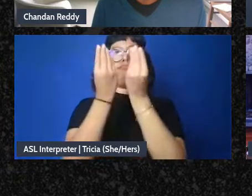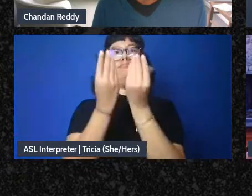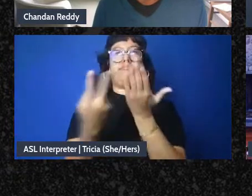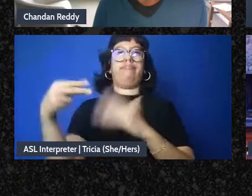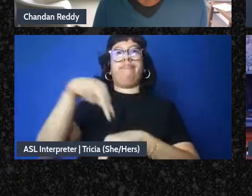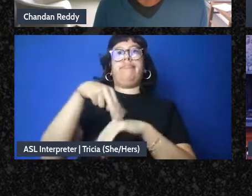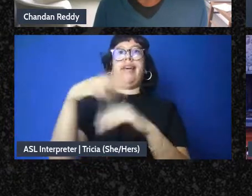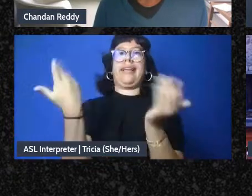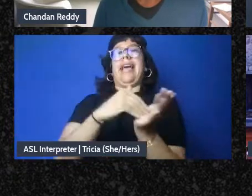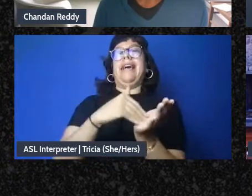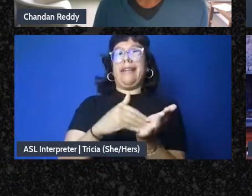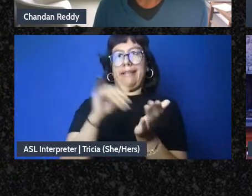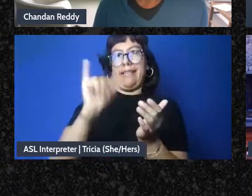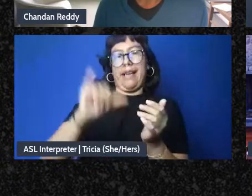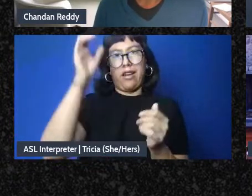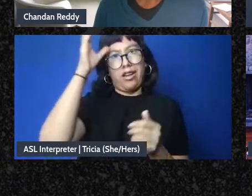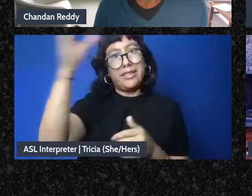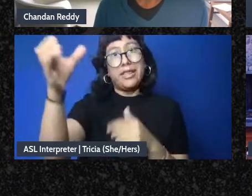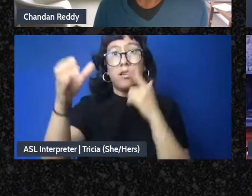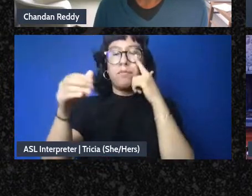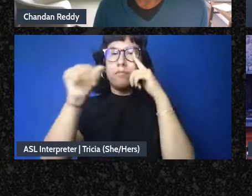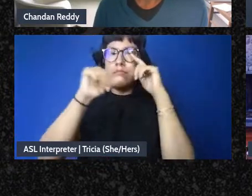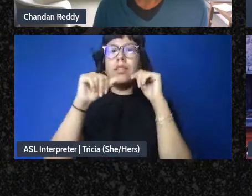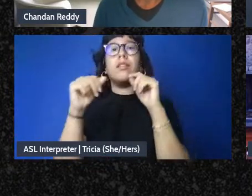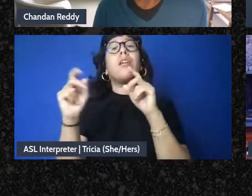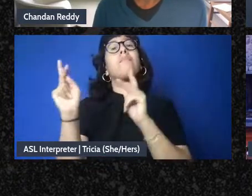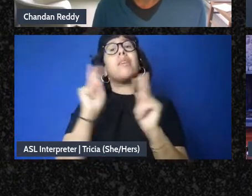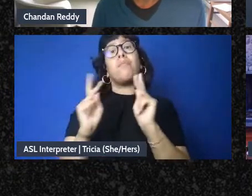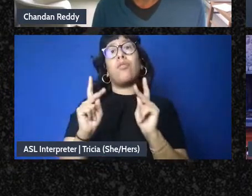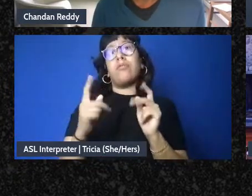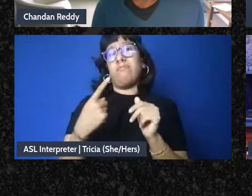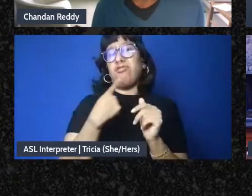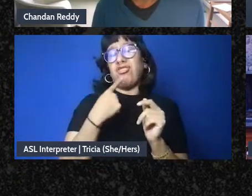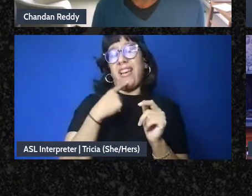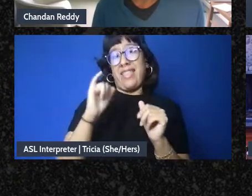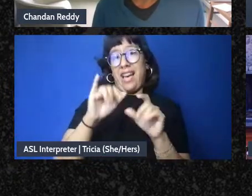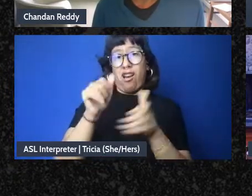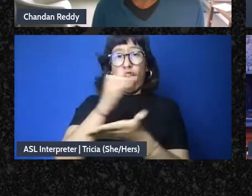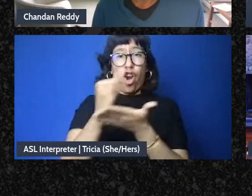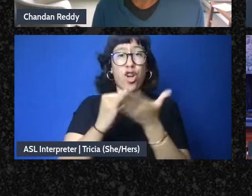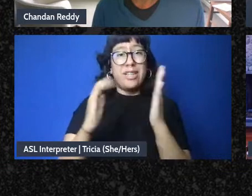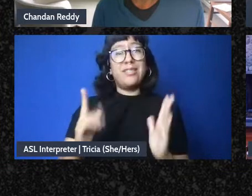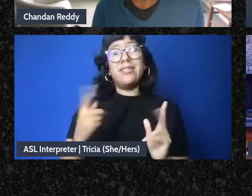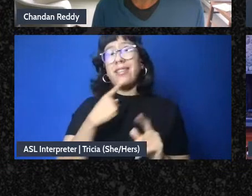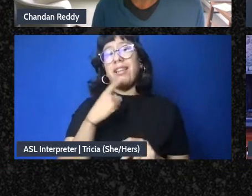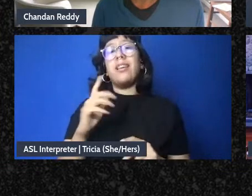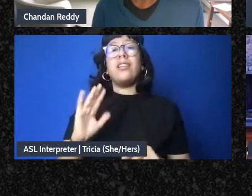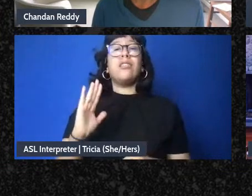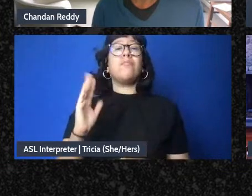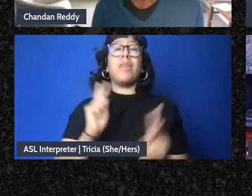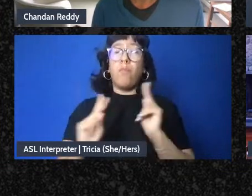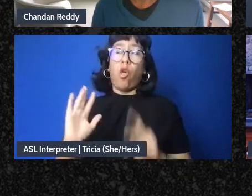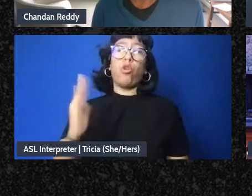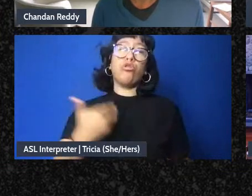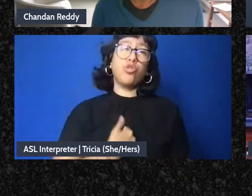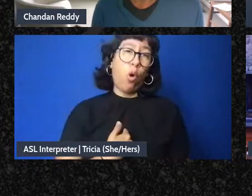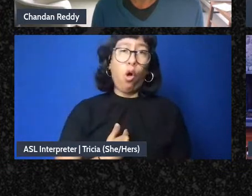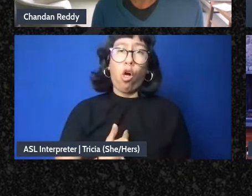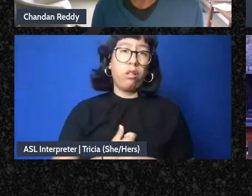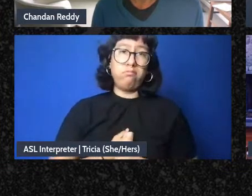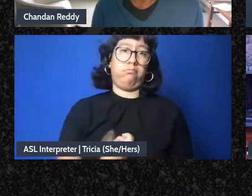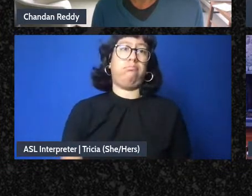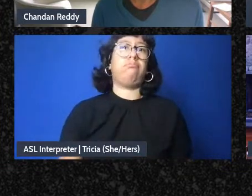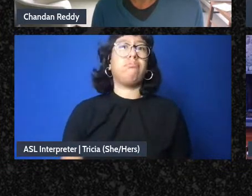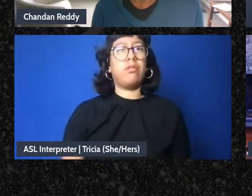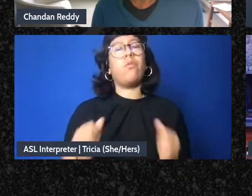and now she says people are just soul tired you know after fire after fire and wave after